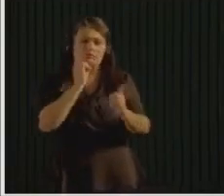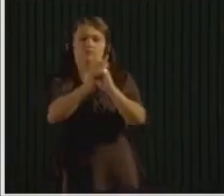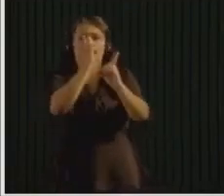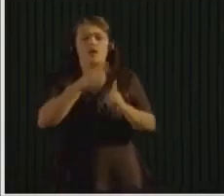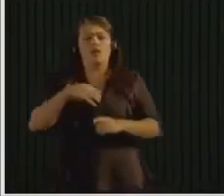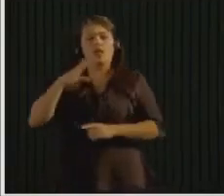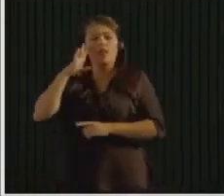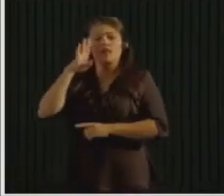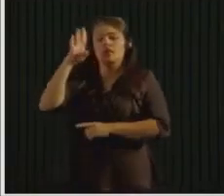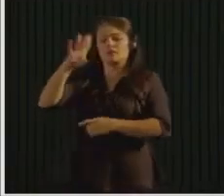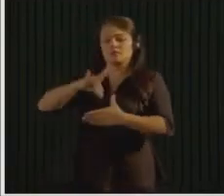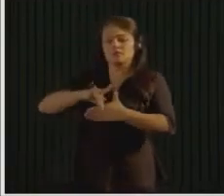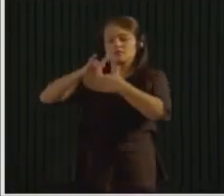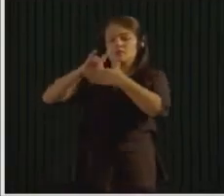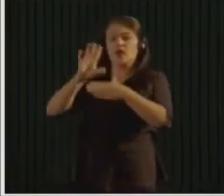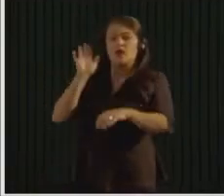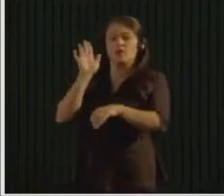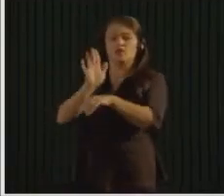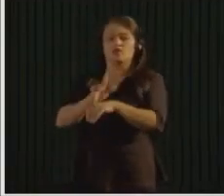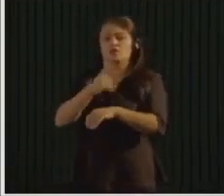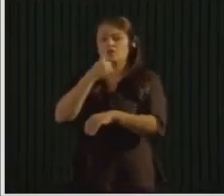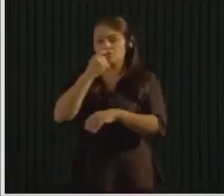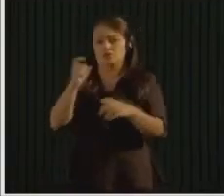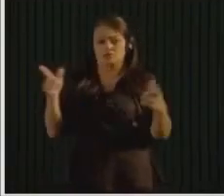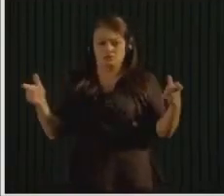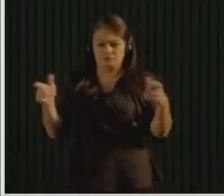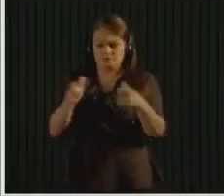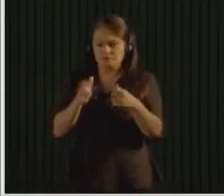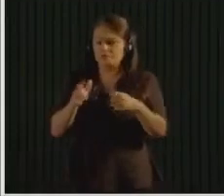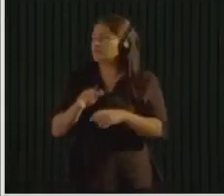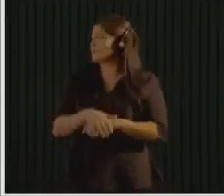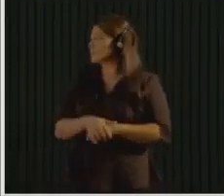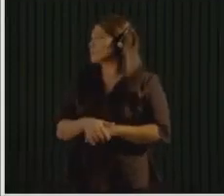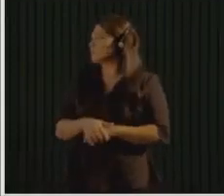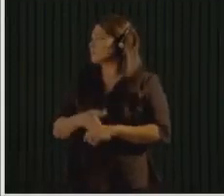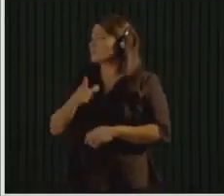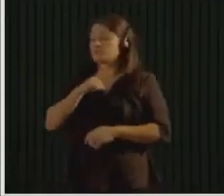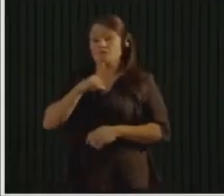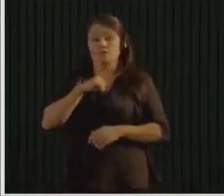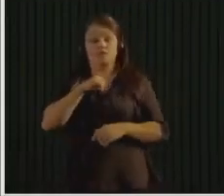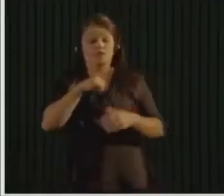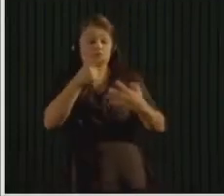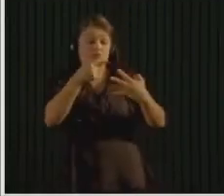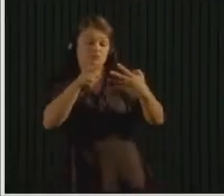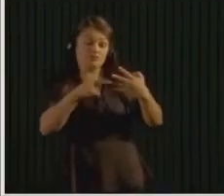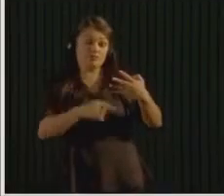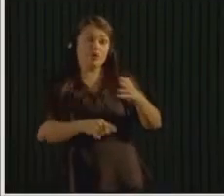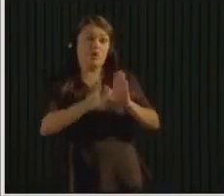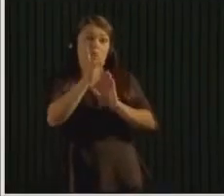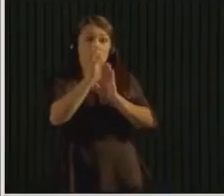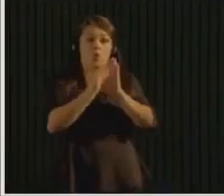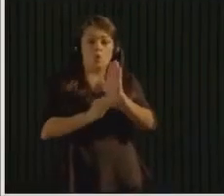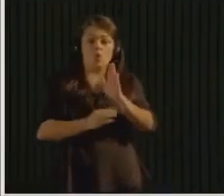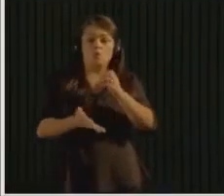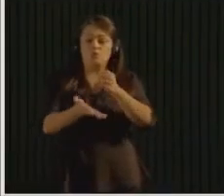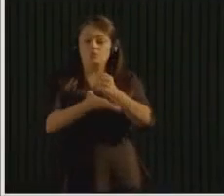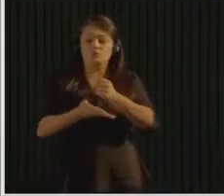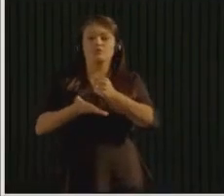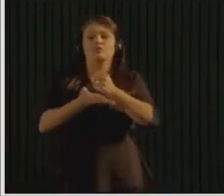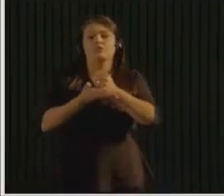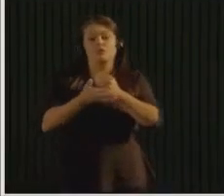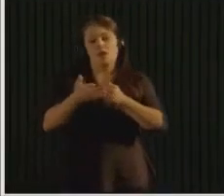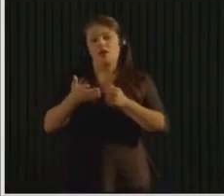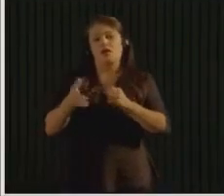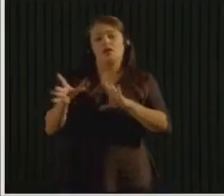These are based on the Zero Waste principles of the Zero Waste International Alliance. and speaking of compost,